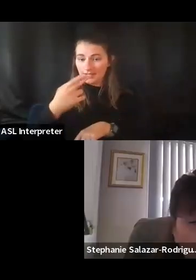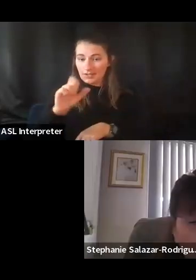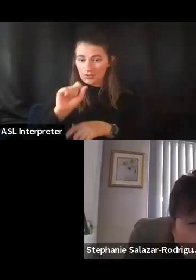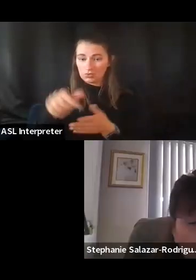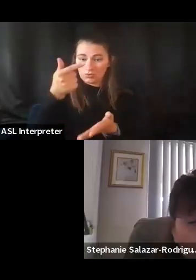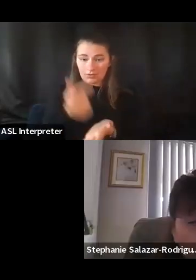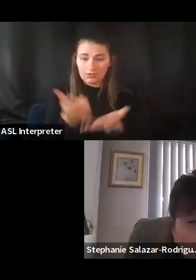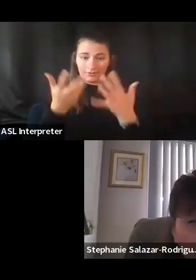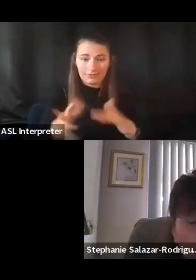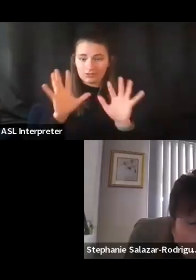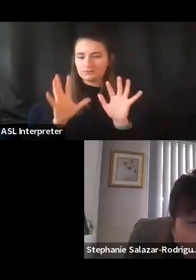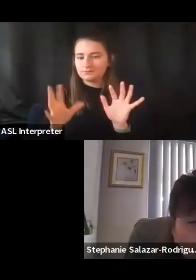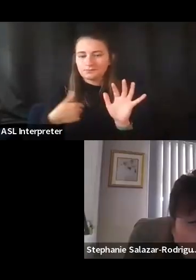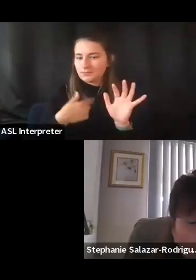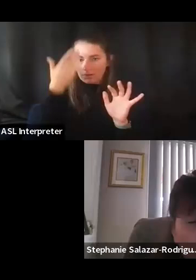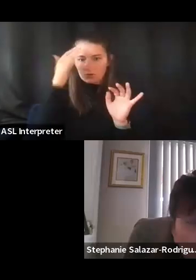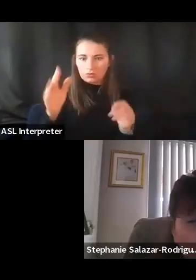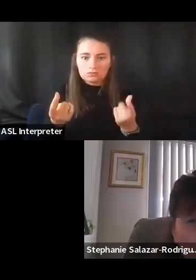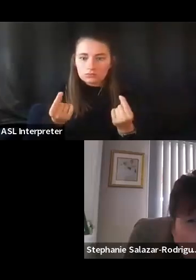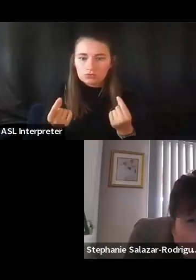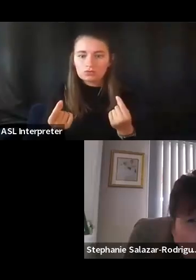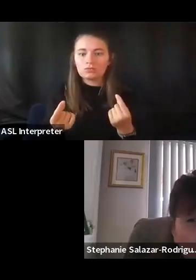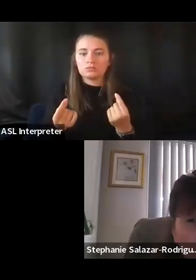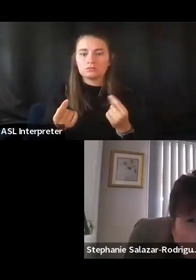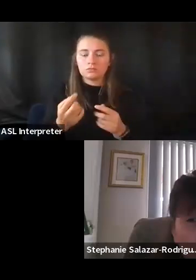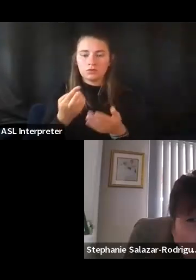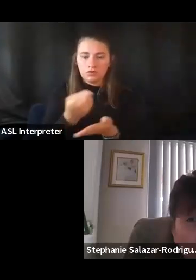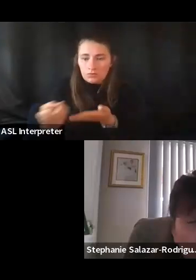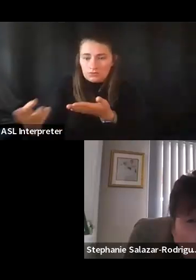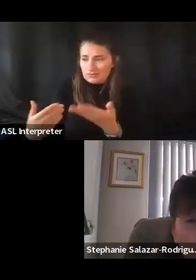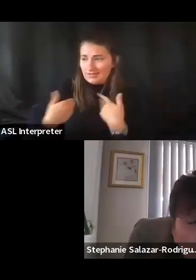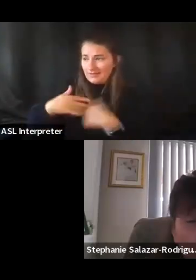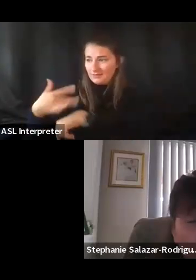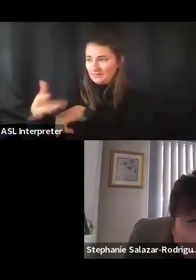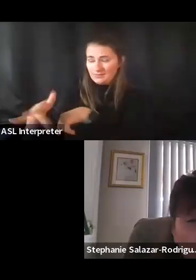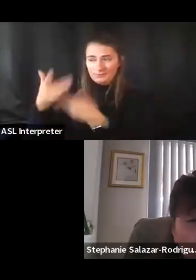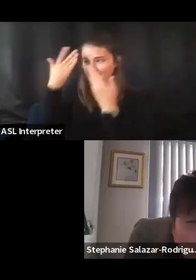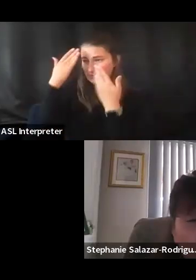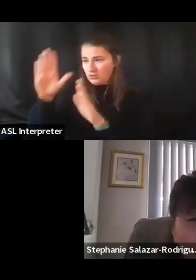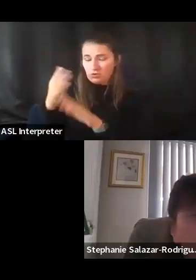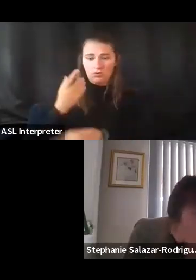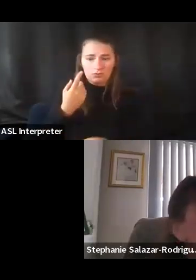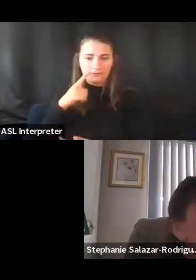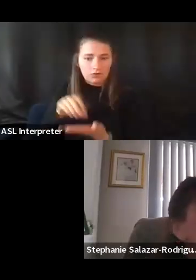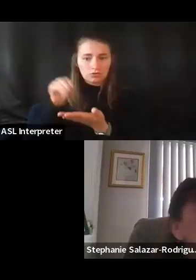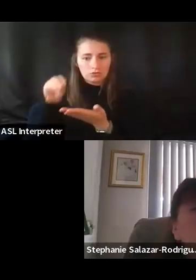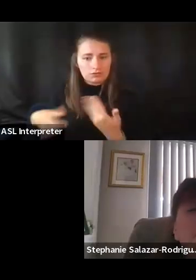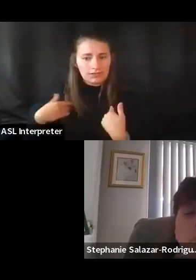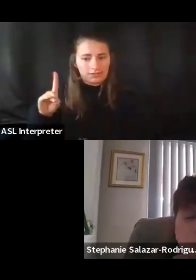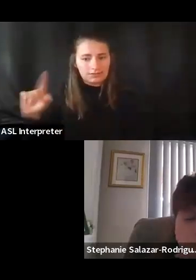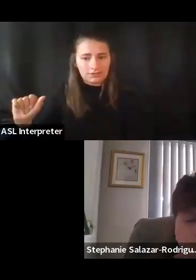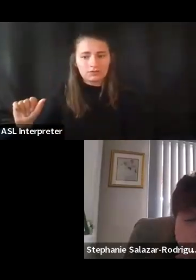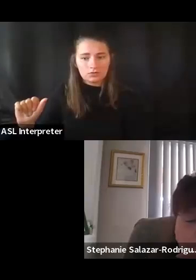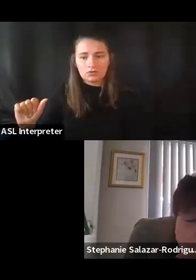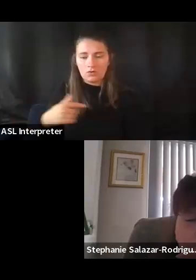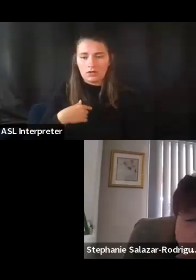I wasn't sure about what to do, what types of resources were available for students with disabilities. So it